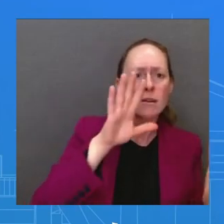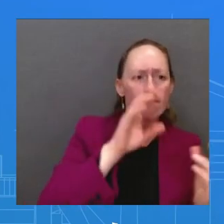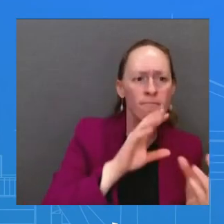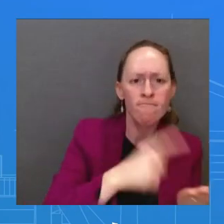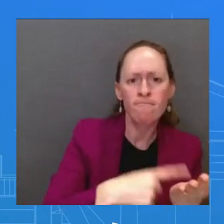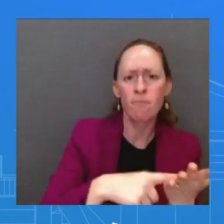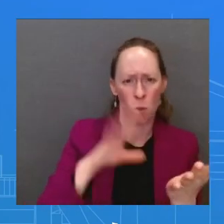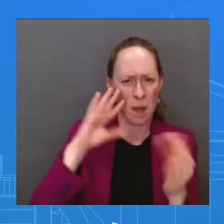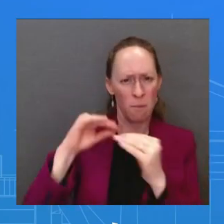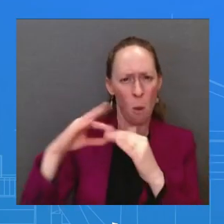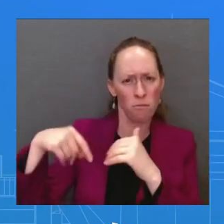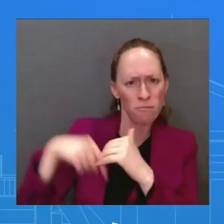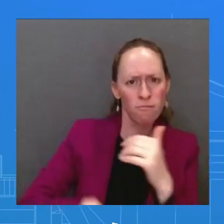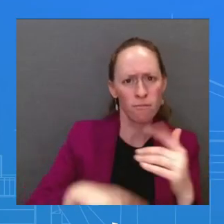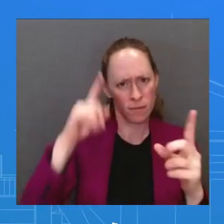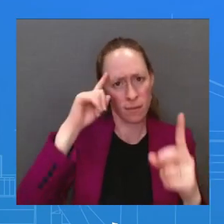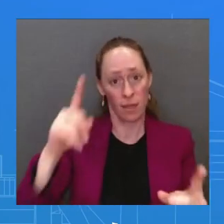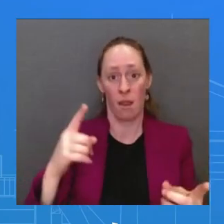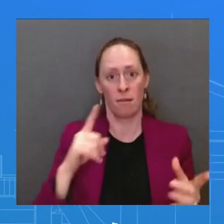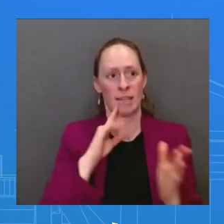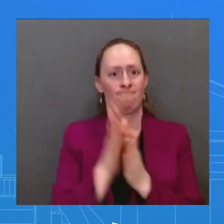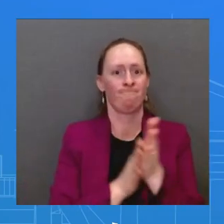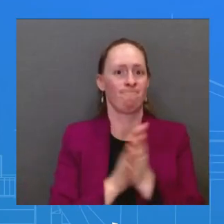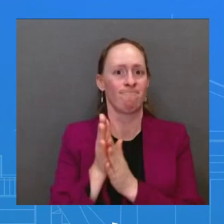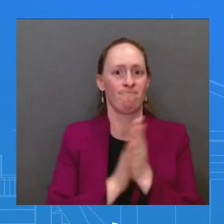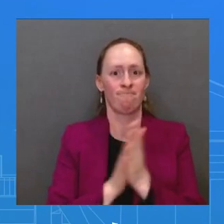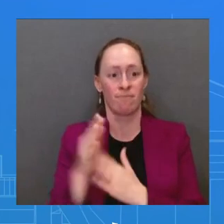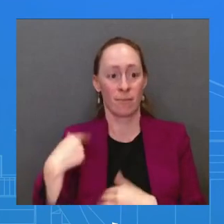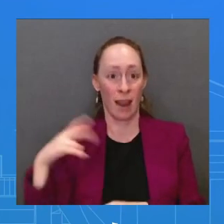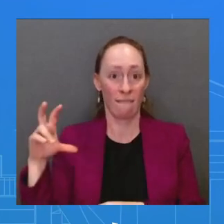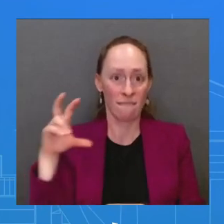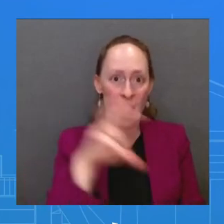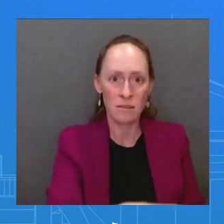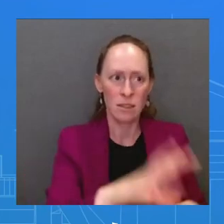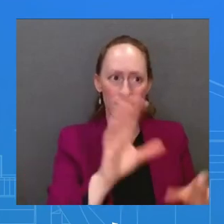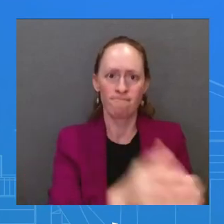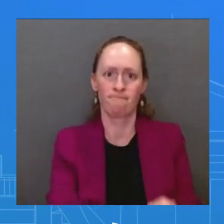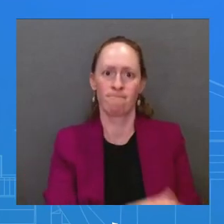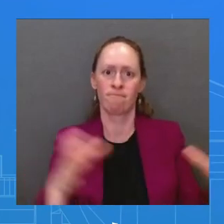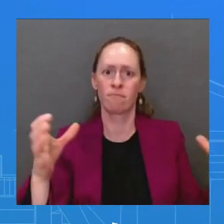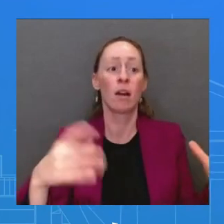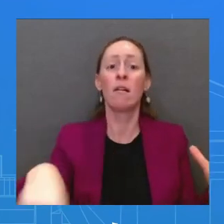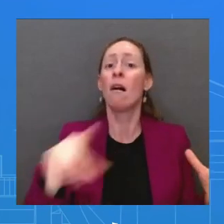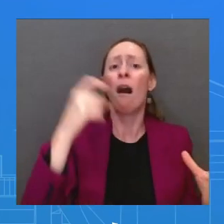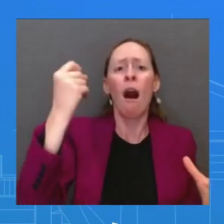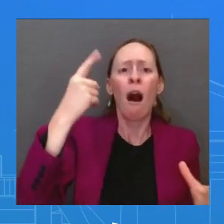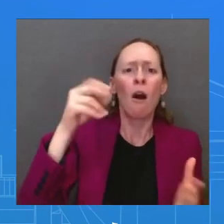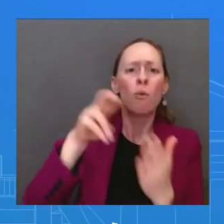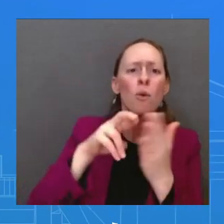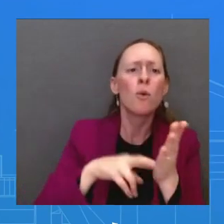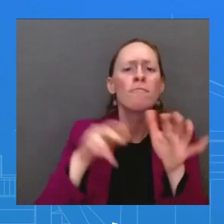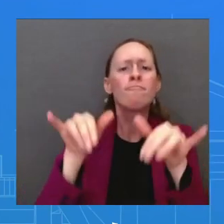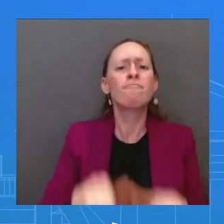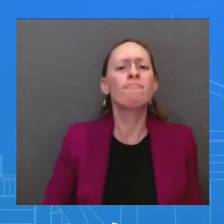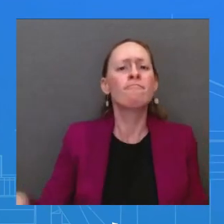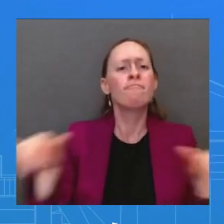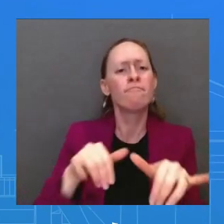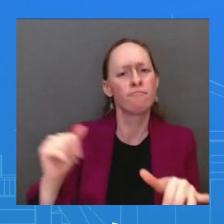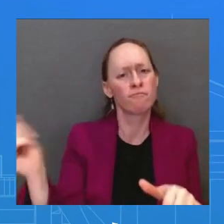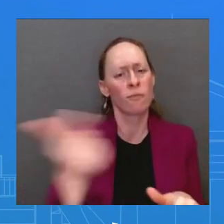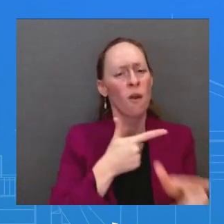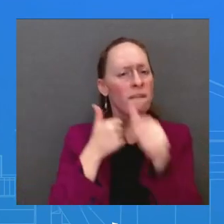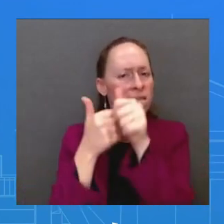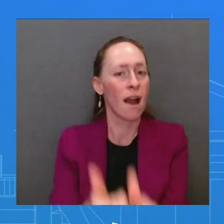upholding international rules and norms. At both summits, the Vice President will underscore the United States' enduring commitment